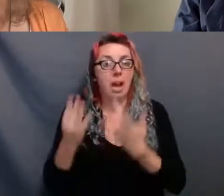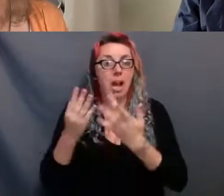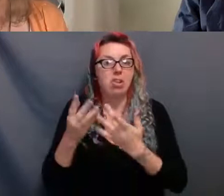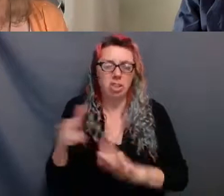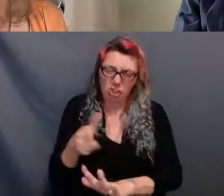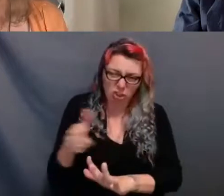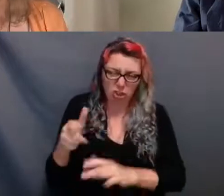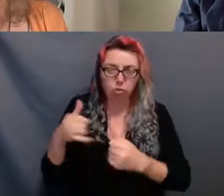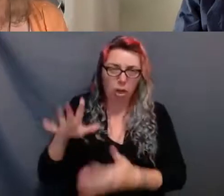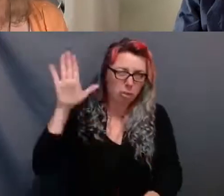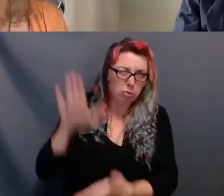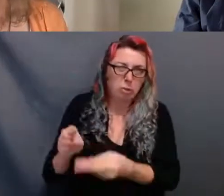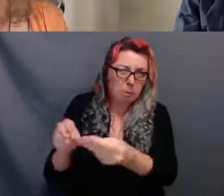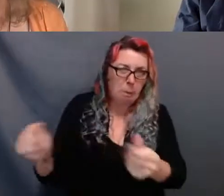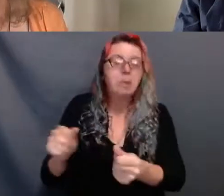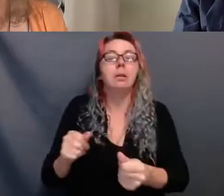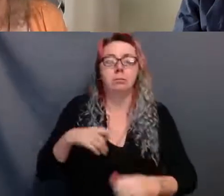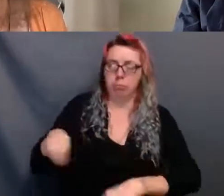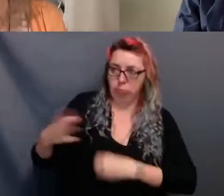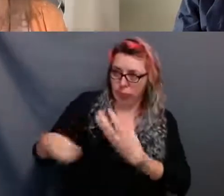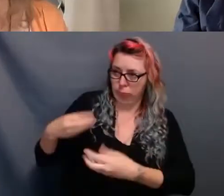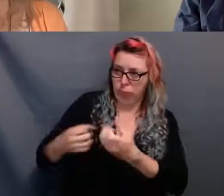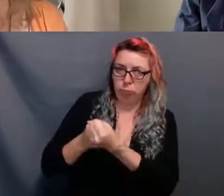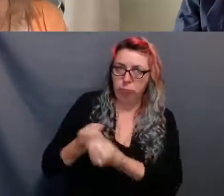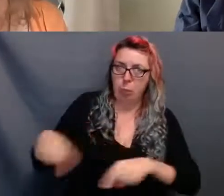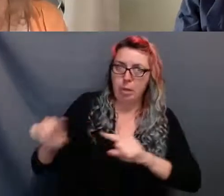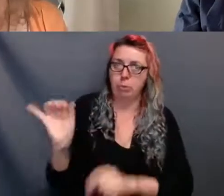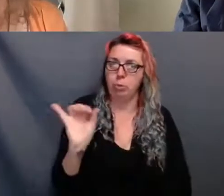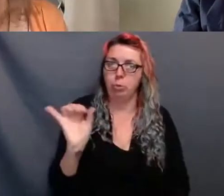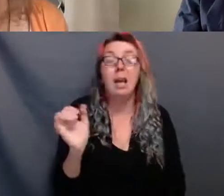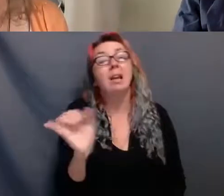support the survivors in the aftermath of this deadly blaze.